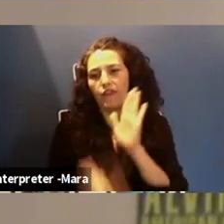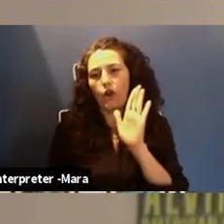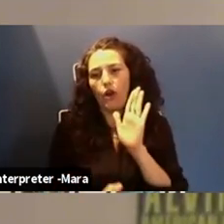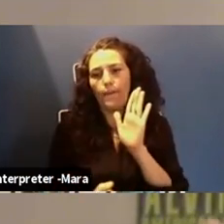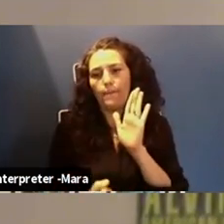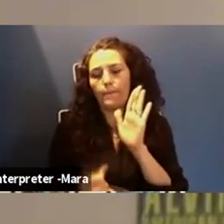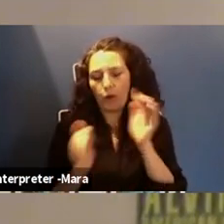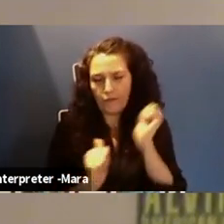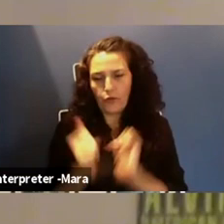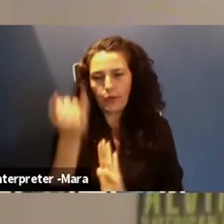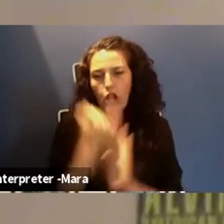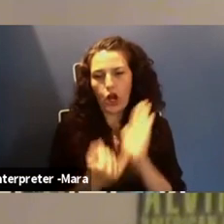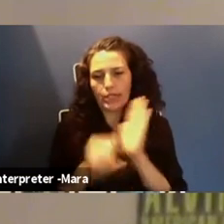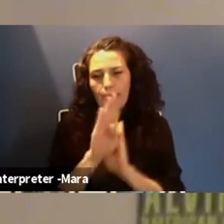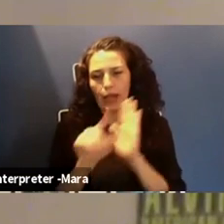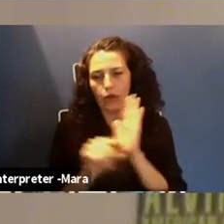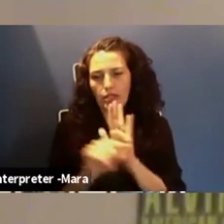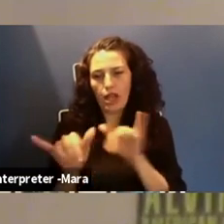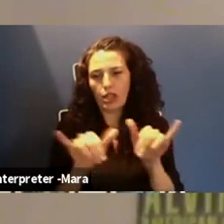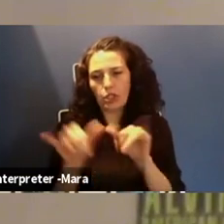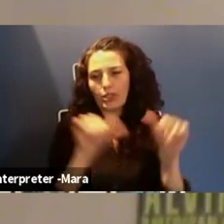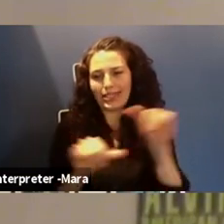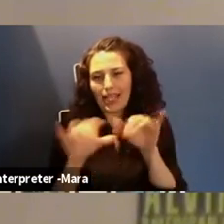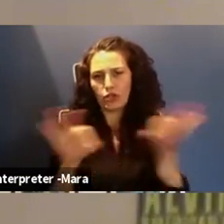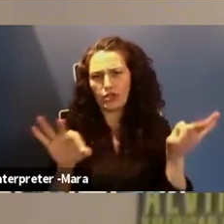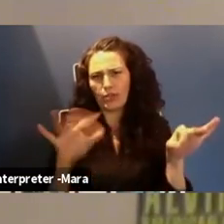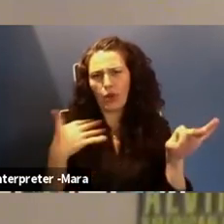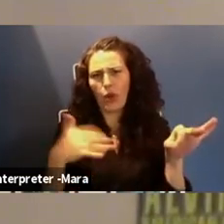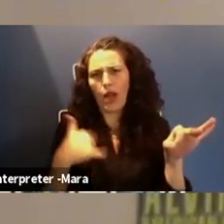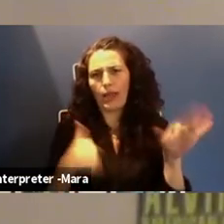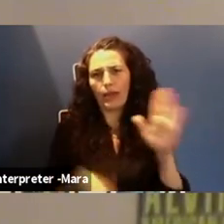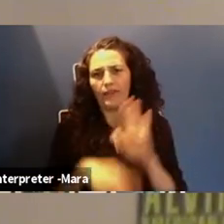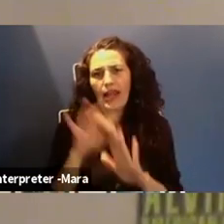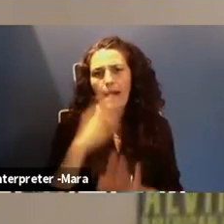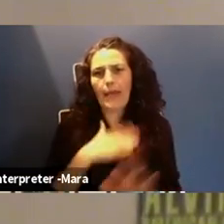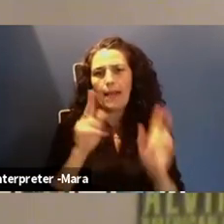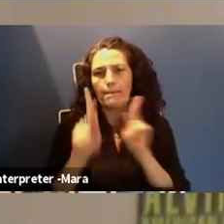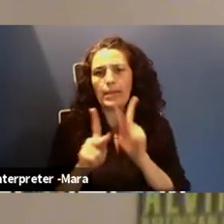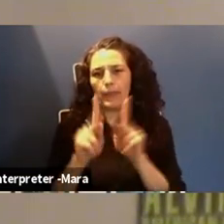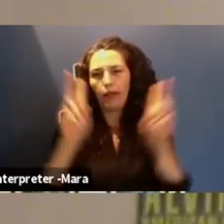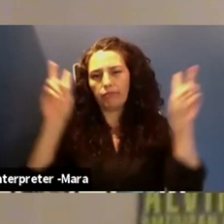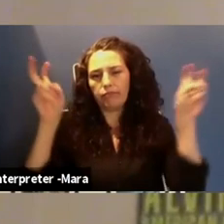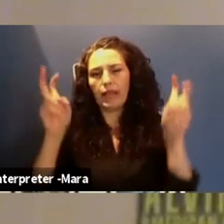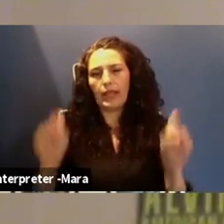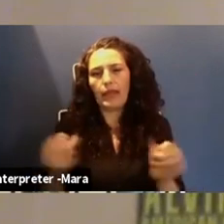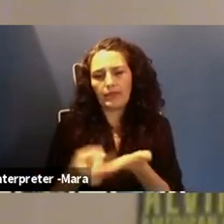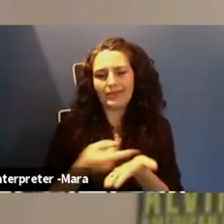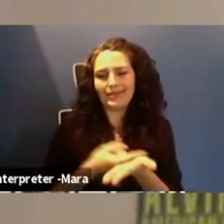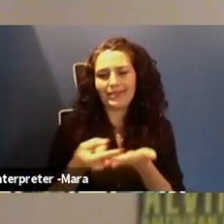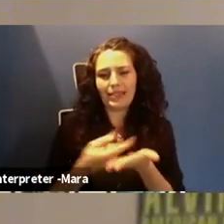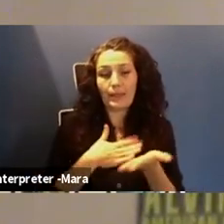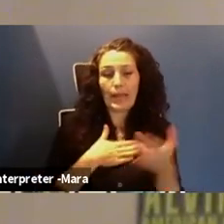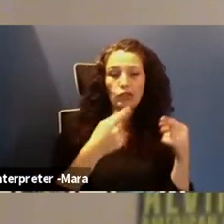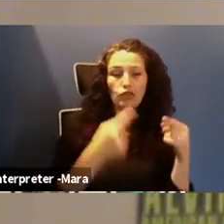finding my people in a way that I never expected to, and being able to talk over some of the things that I'm struggling with,